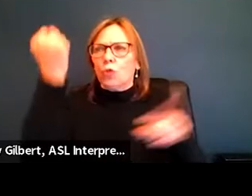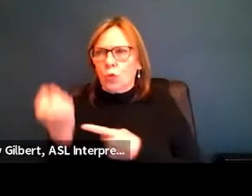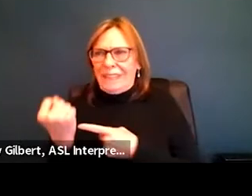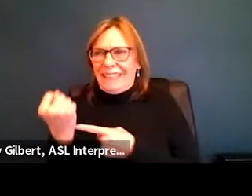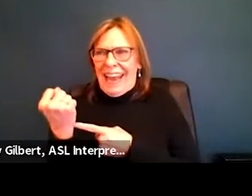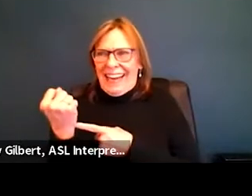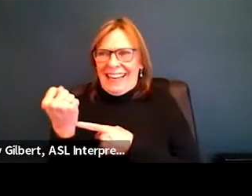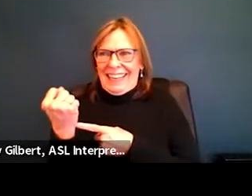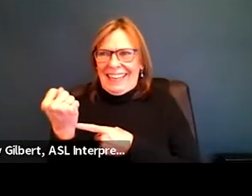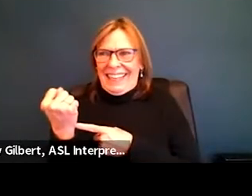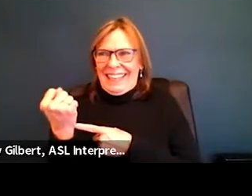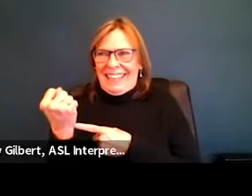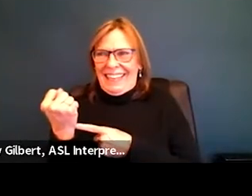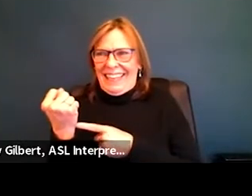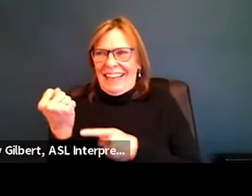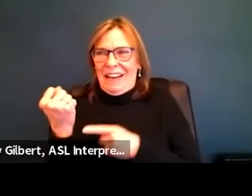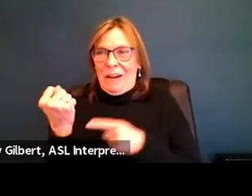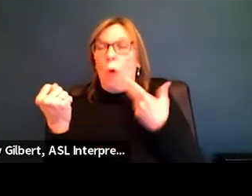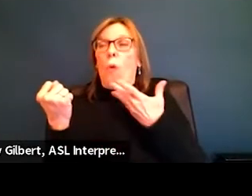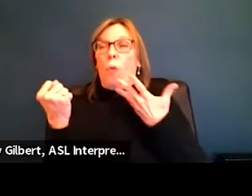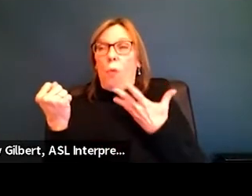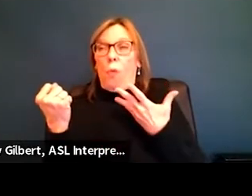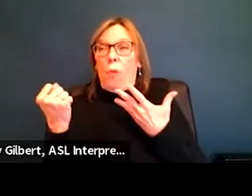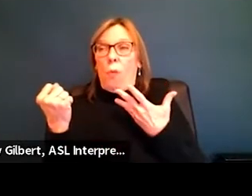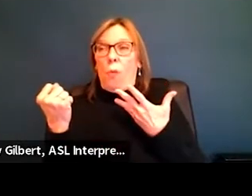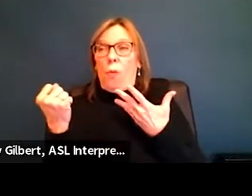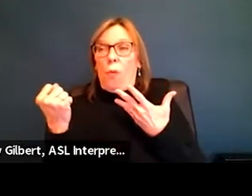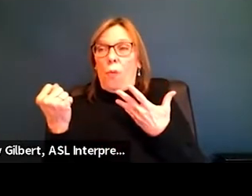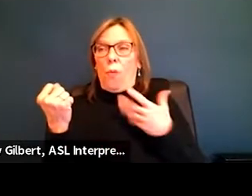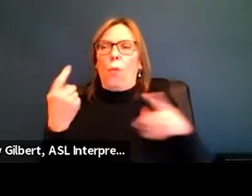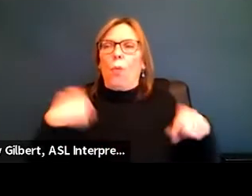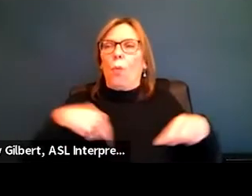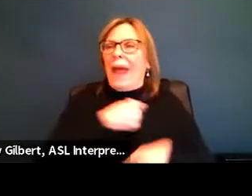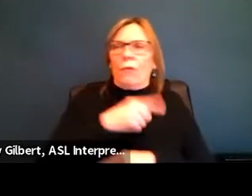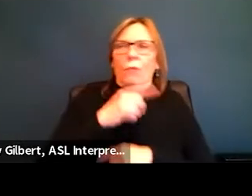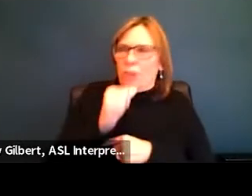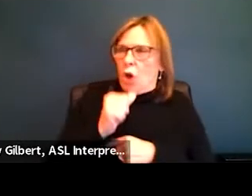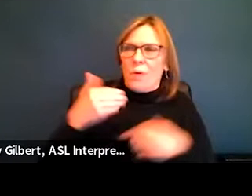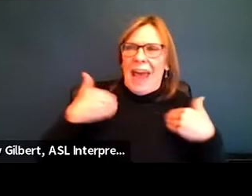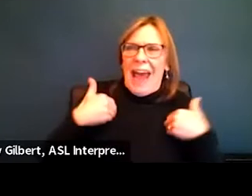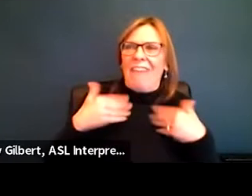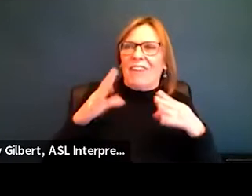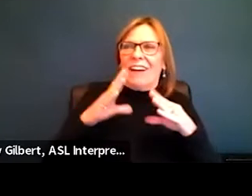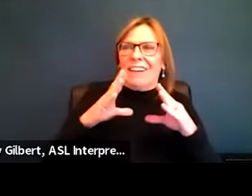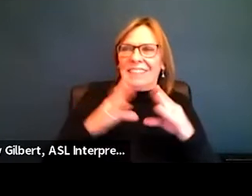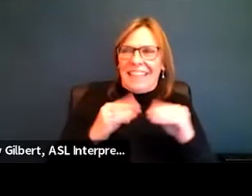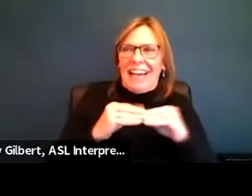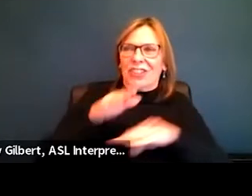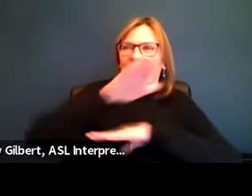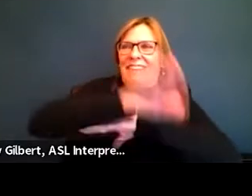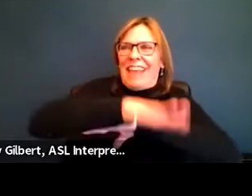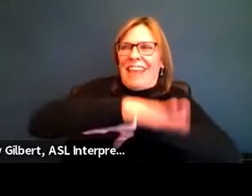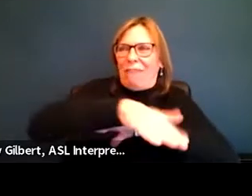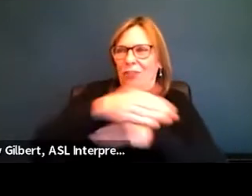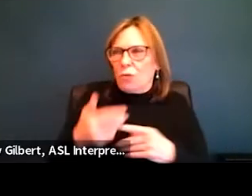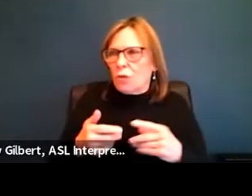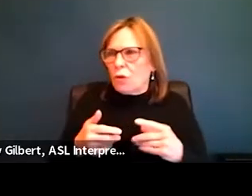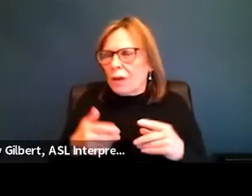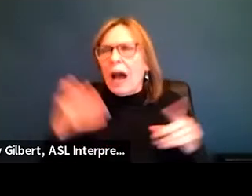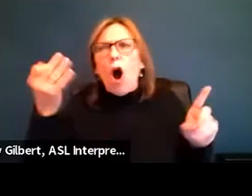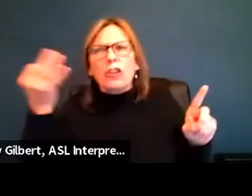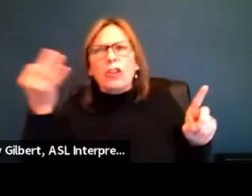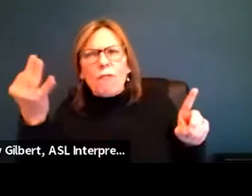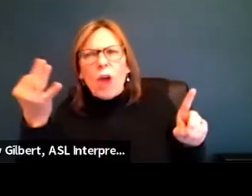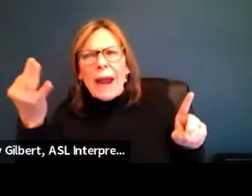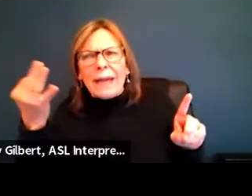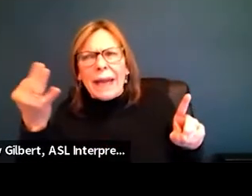day when we don't have floor session in the afternoon. Well, sometimes on Friday we have a